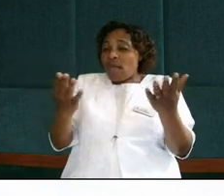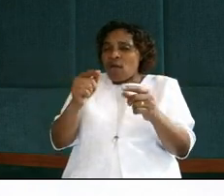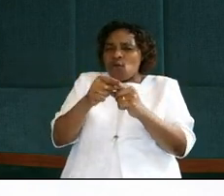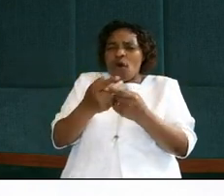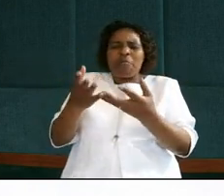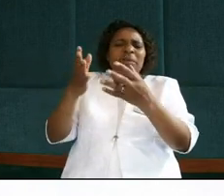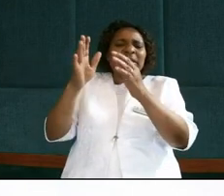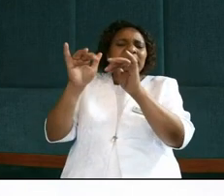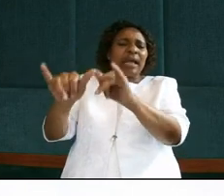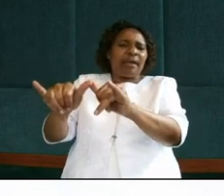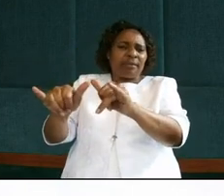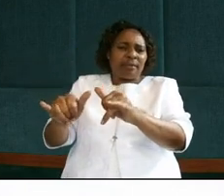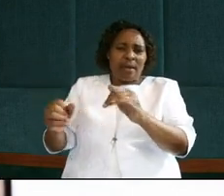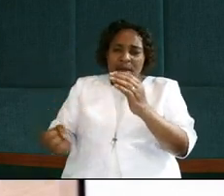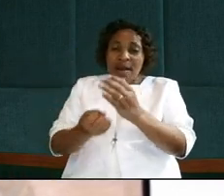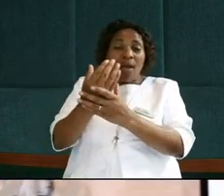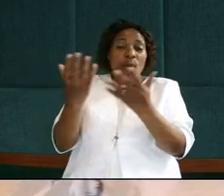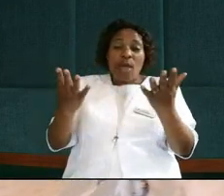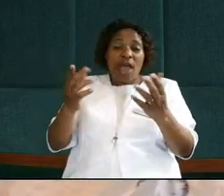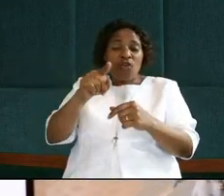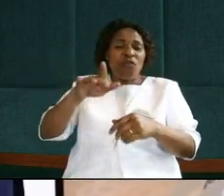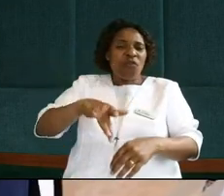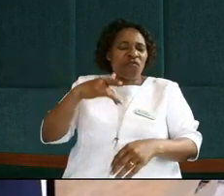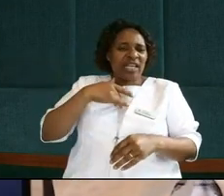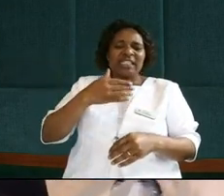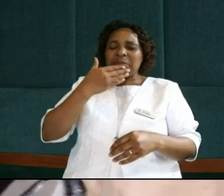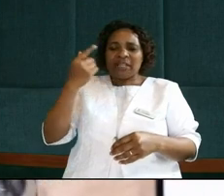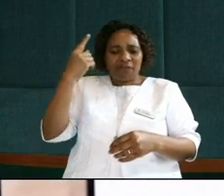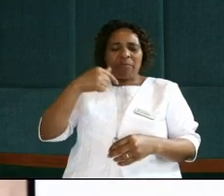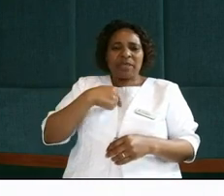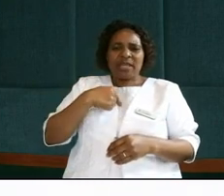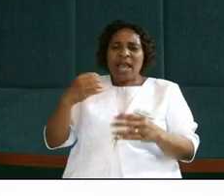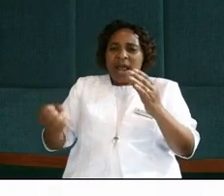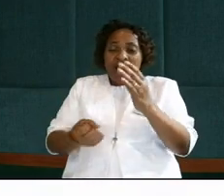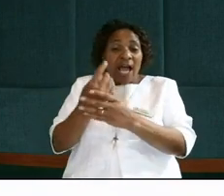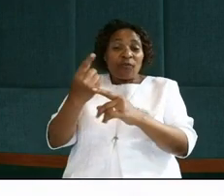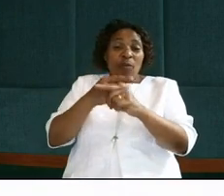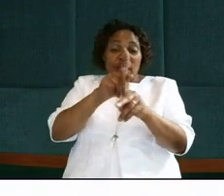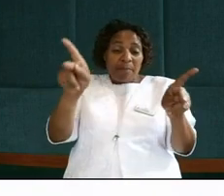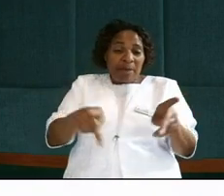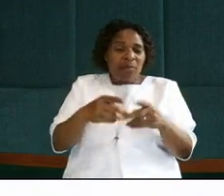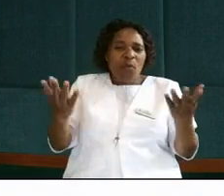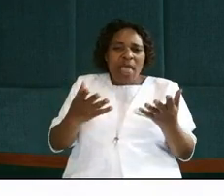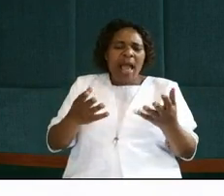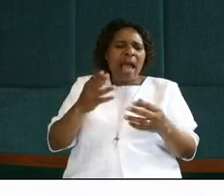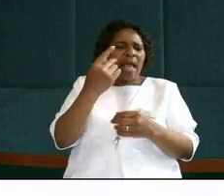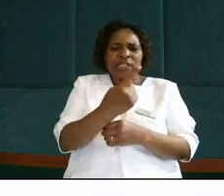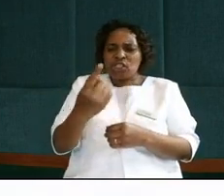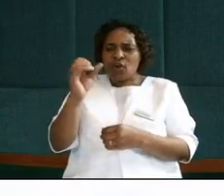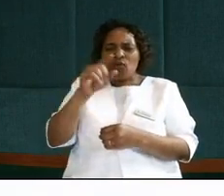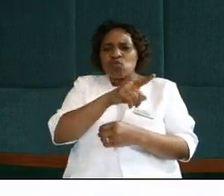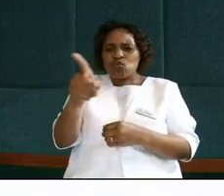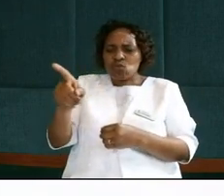powerful, rise from the place where you feel it is easy for you, rise from the place where everyone is applauding you, rise